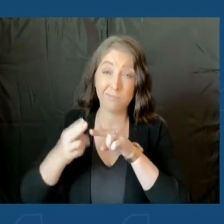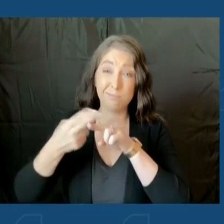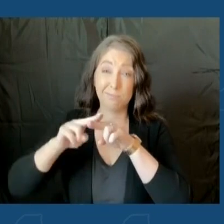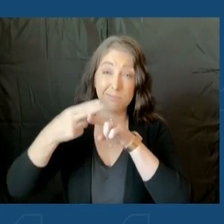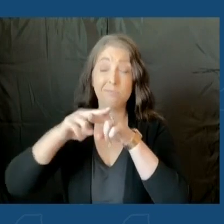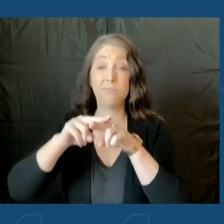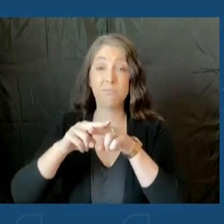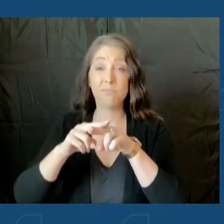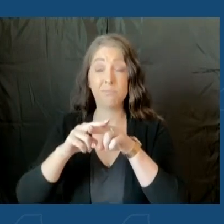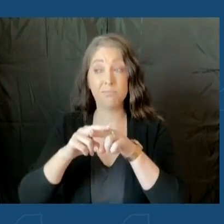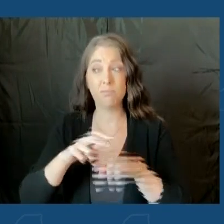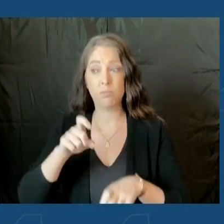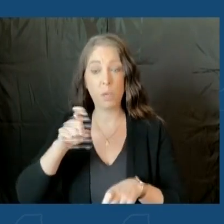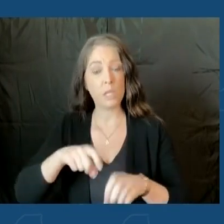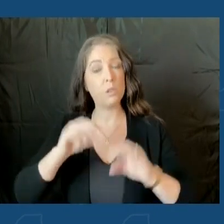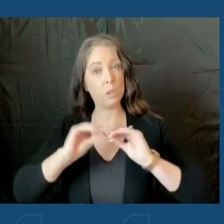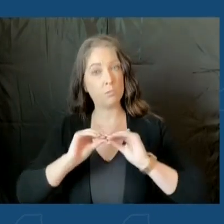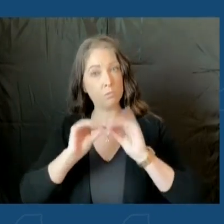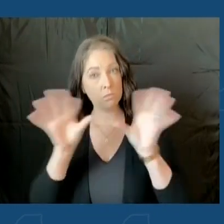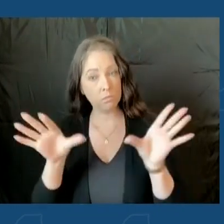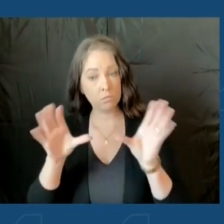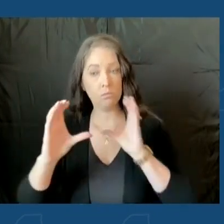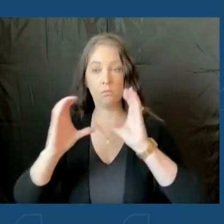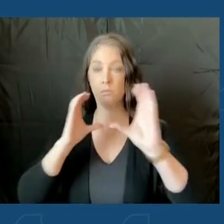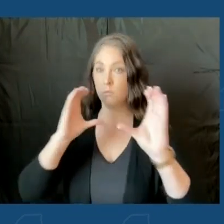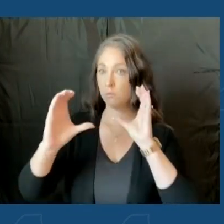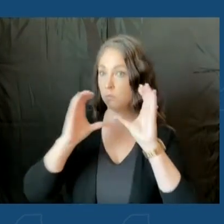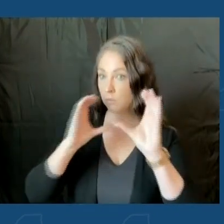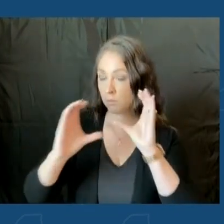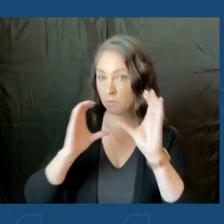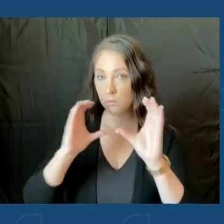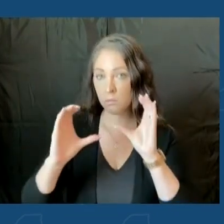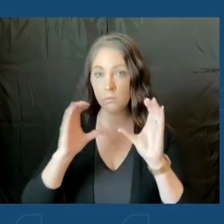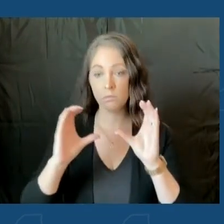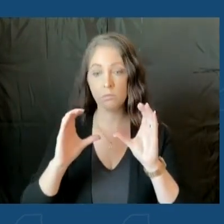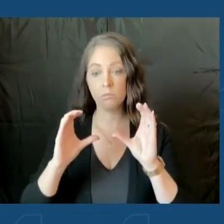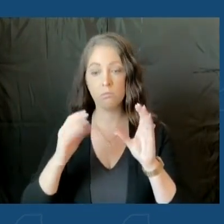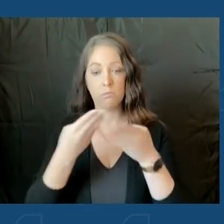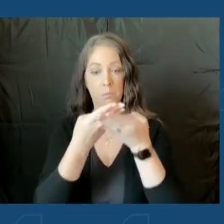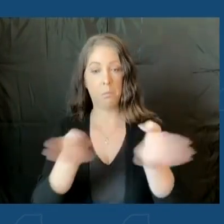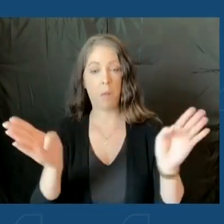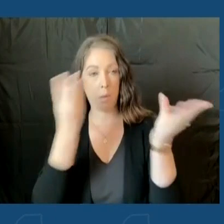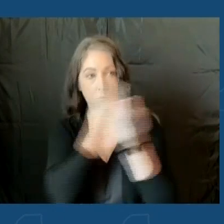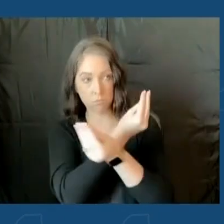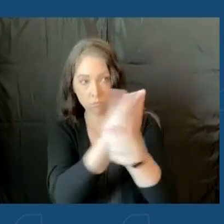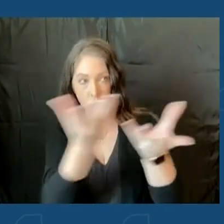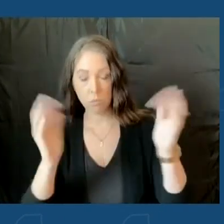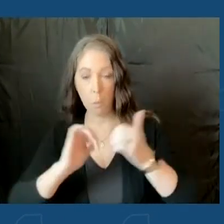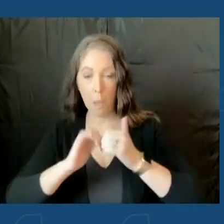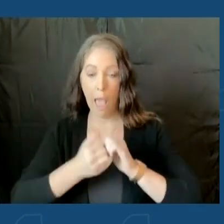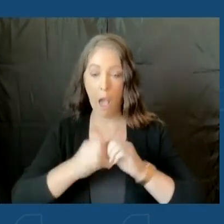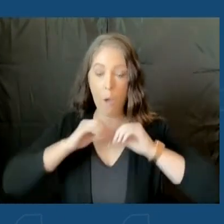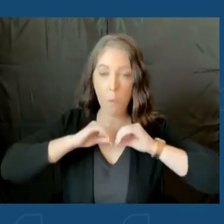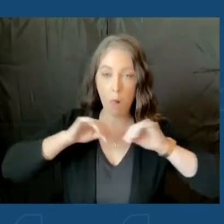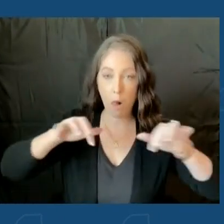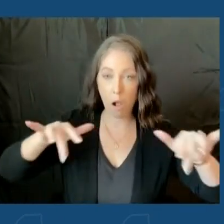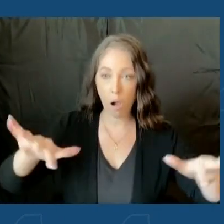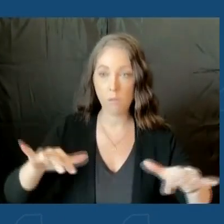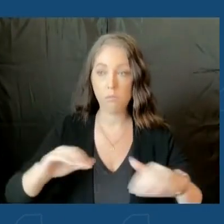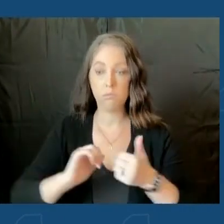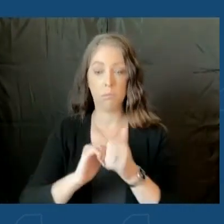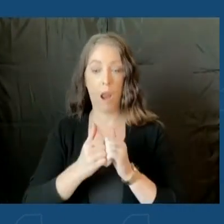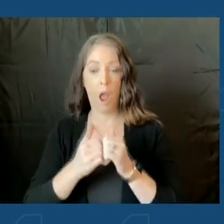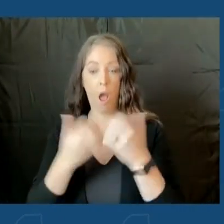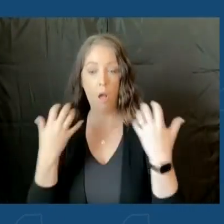transparent and communicate as openly as possible with the public about how it's transmitted, what the remedies are, and how we're working